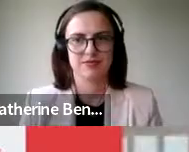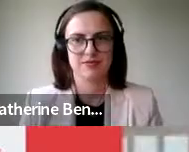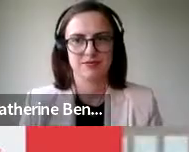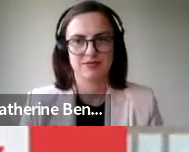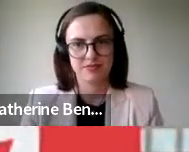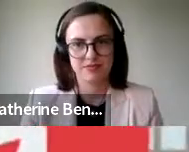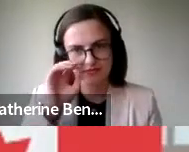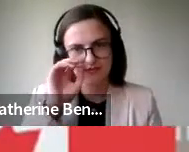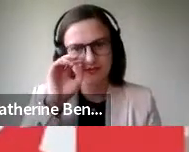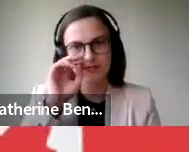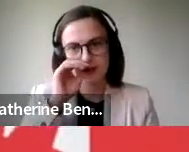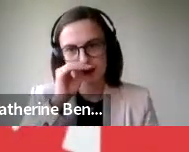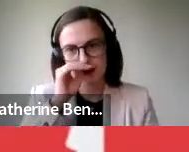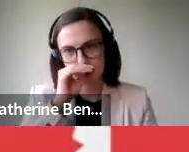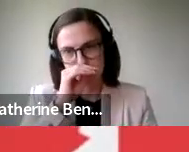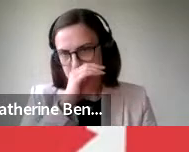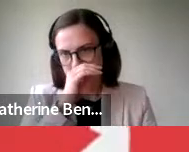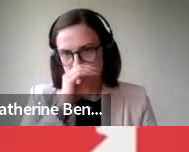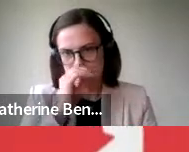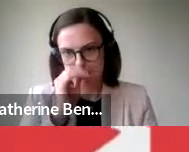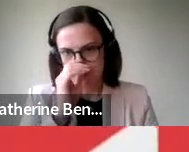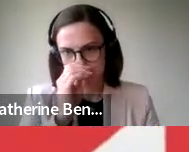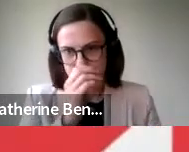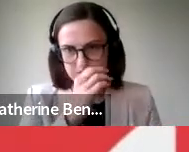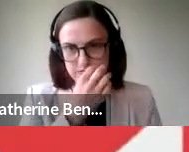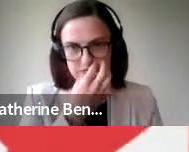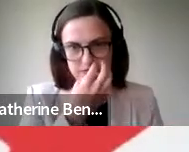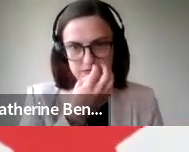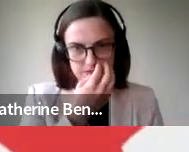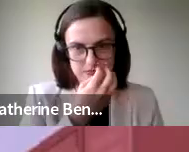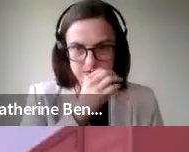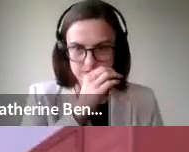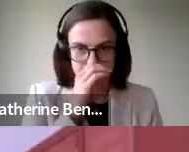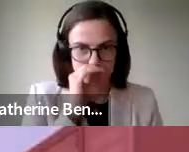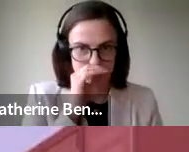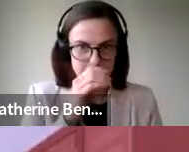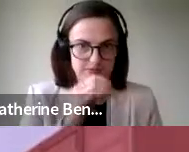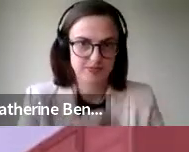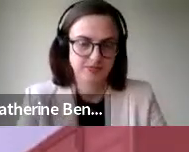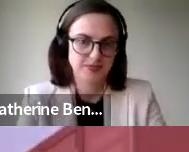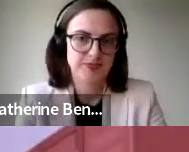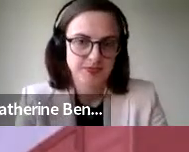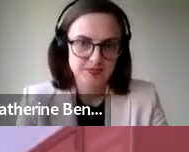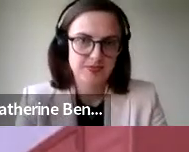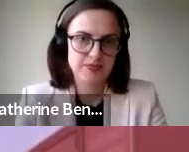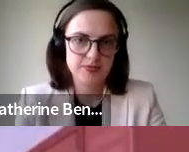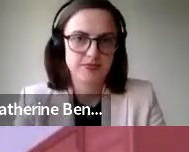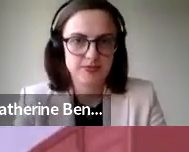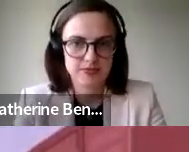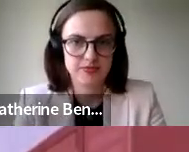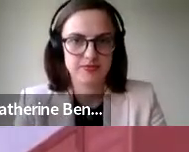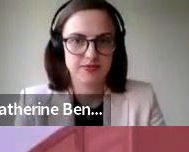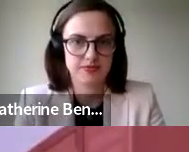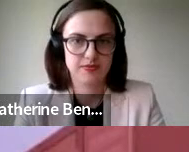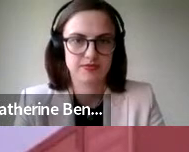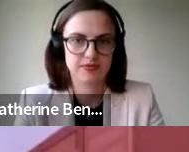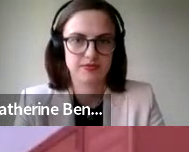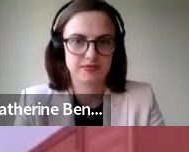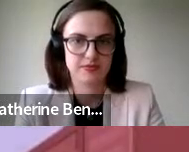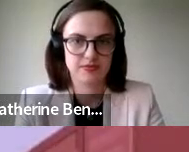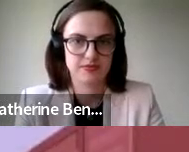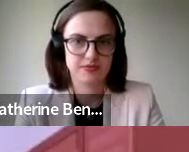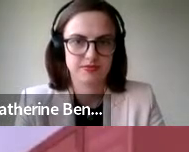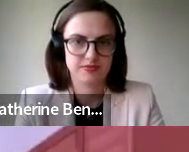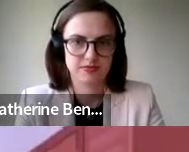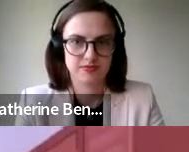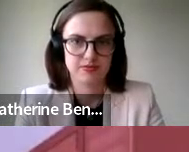Did you know that in Canada, school administrators may be legally authorized to search their students' electronic devices, including cell phones,